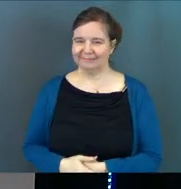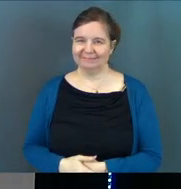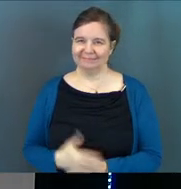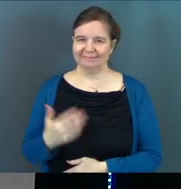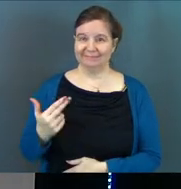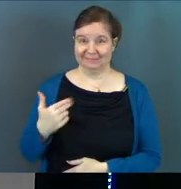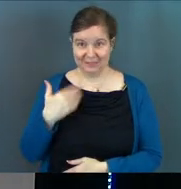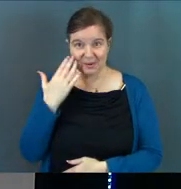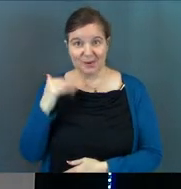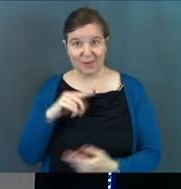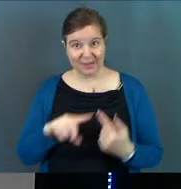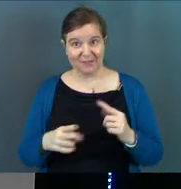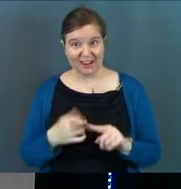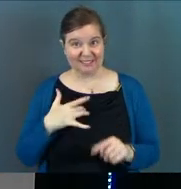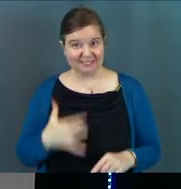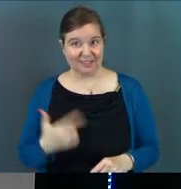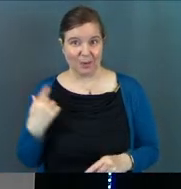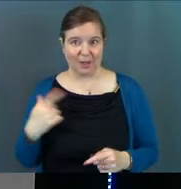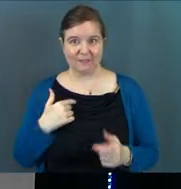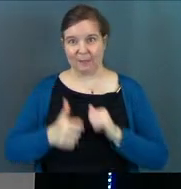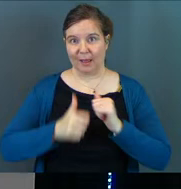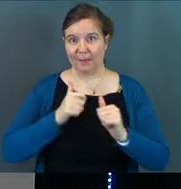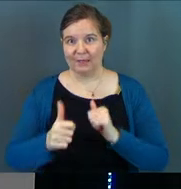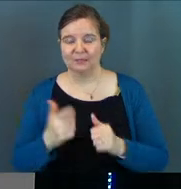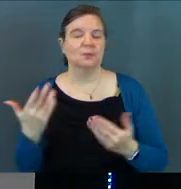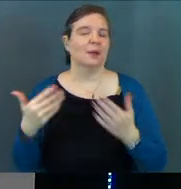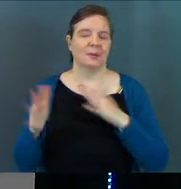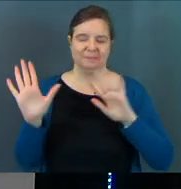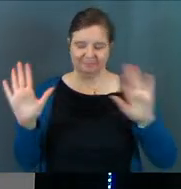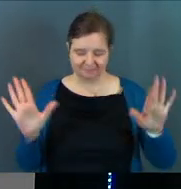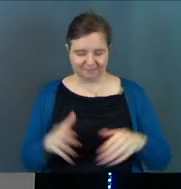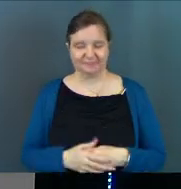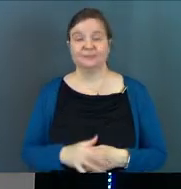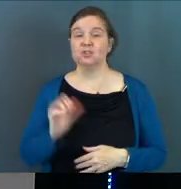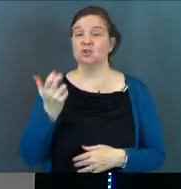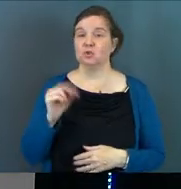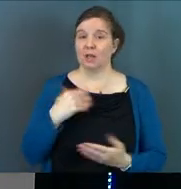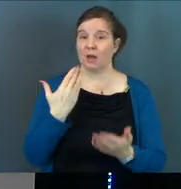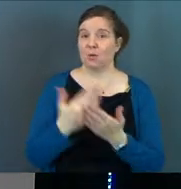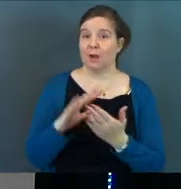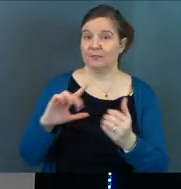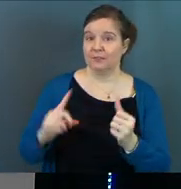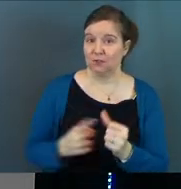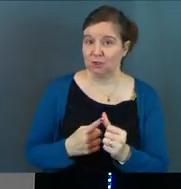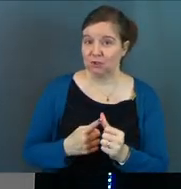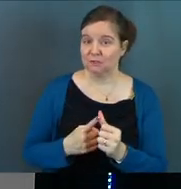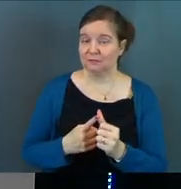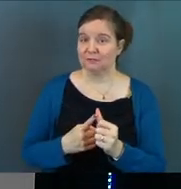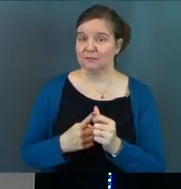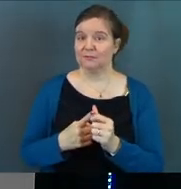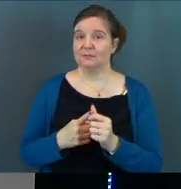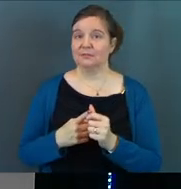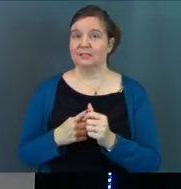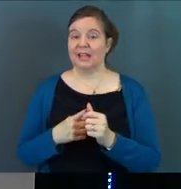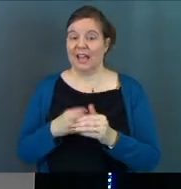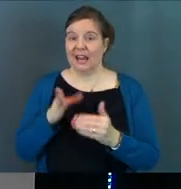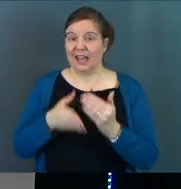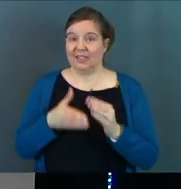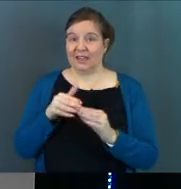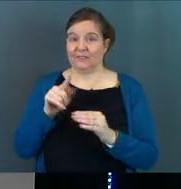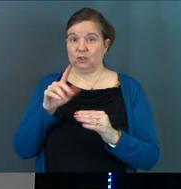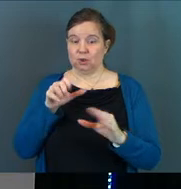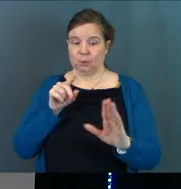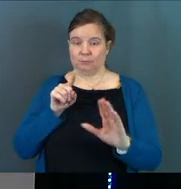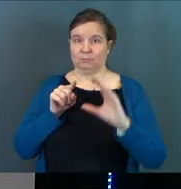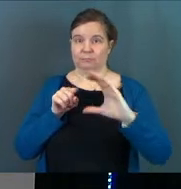Anybody know that friend? It's always got to be a competition. So anyway, so John gets there first. John gets there first. And at the edge of the tomb,